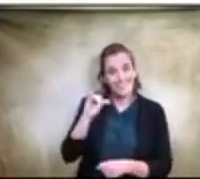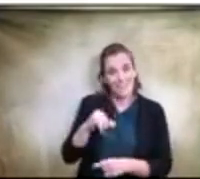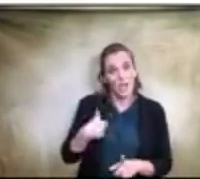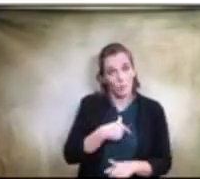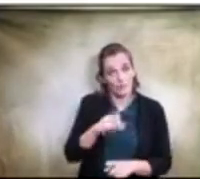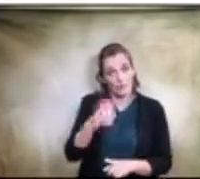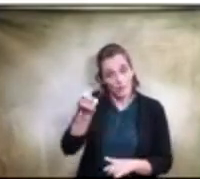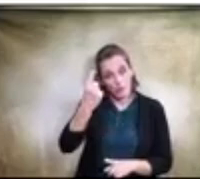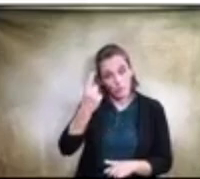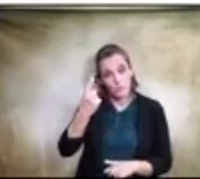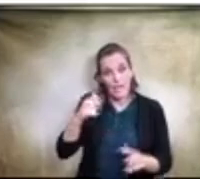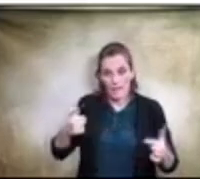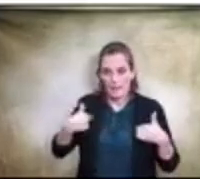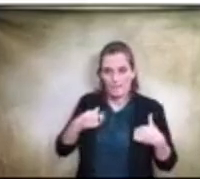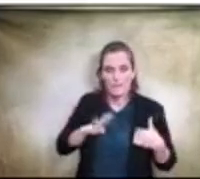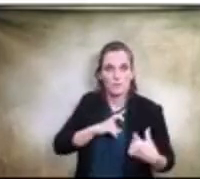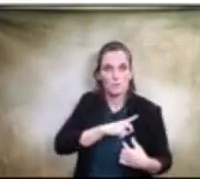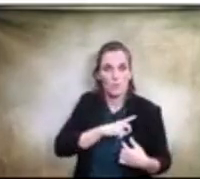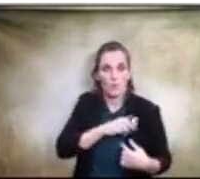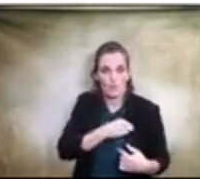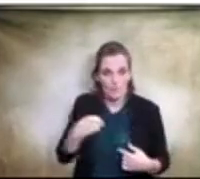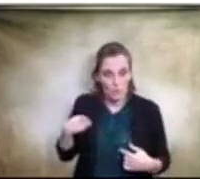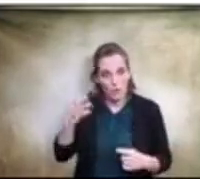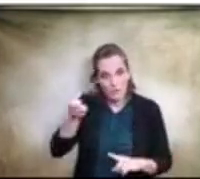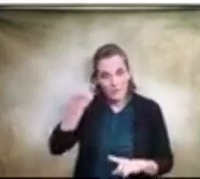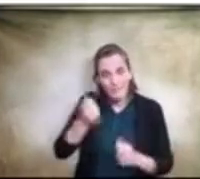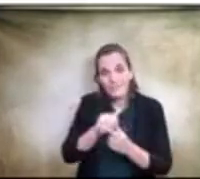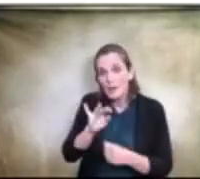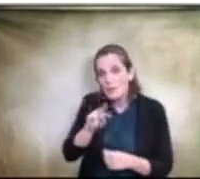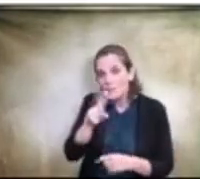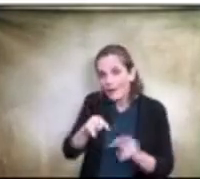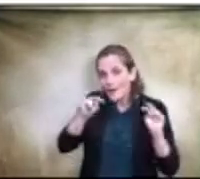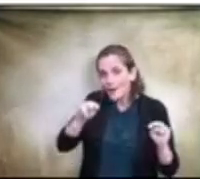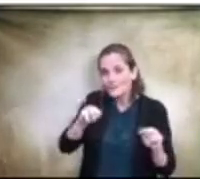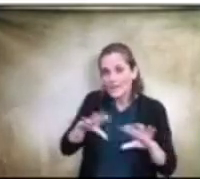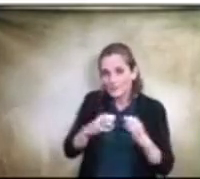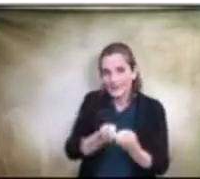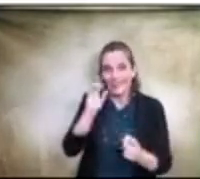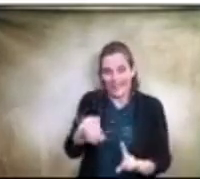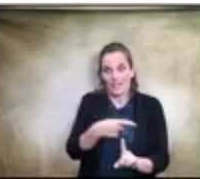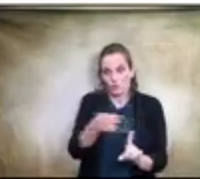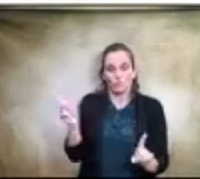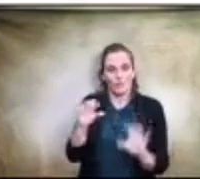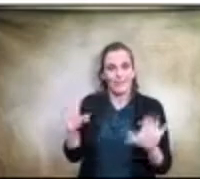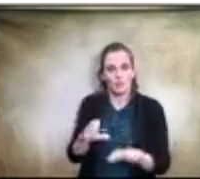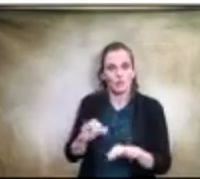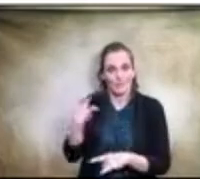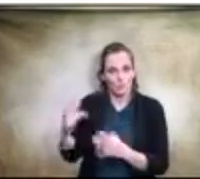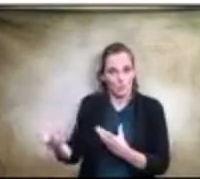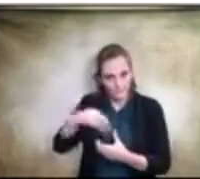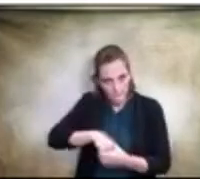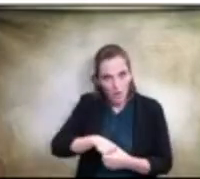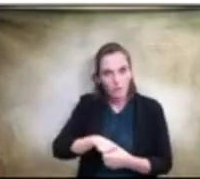as a board member, just understanding what the bond oversight committee does and what all that evolves, what all it involves in,